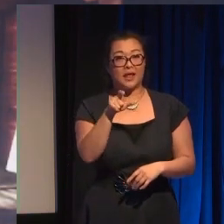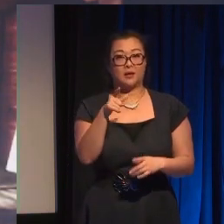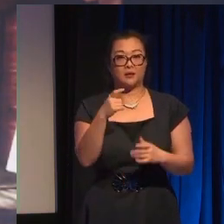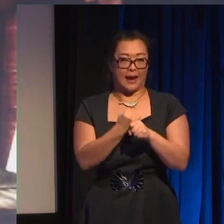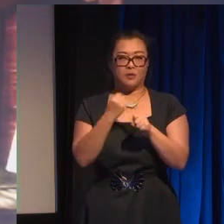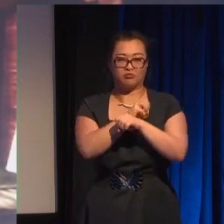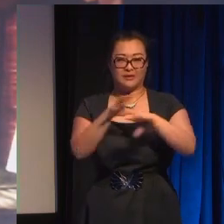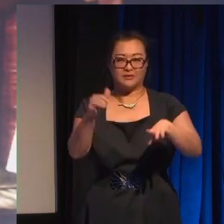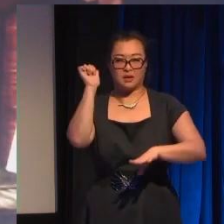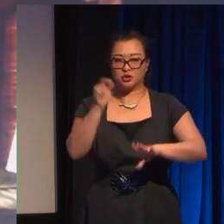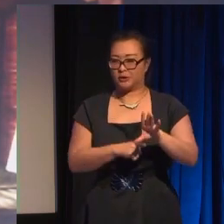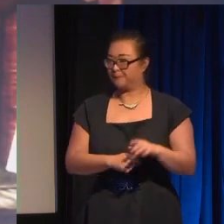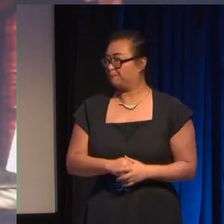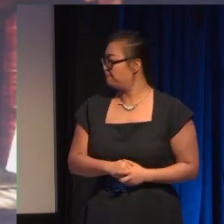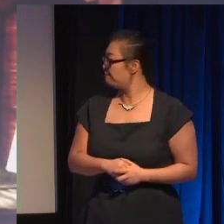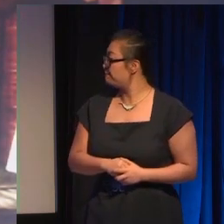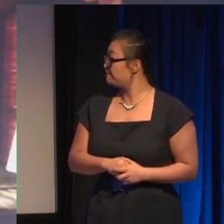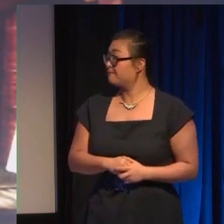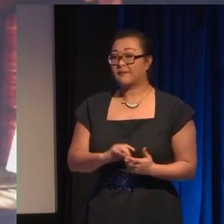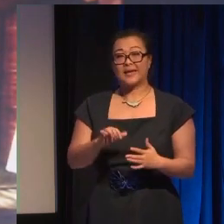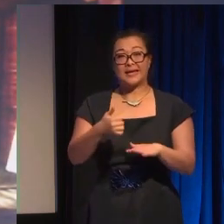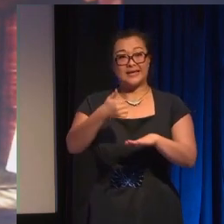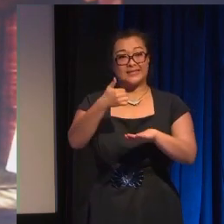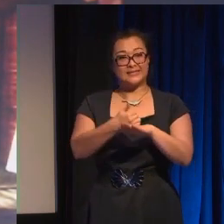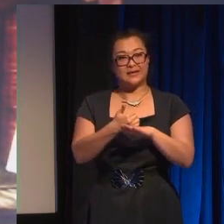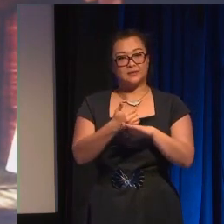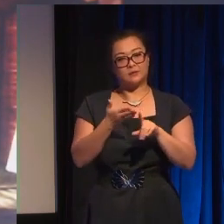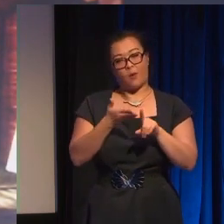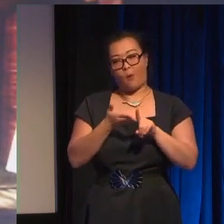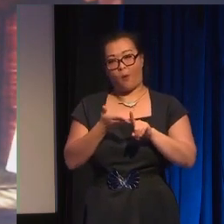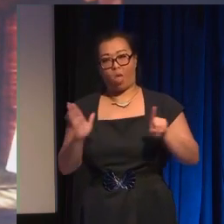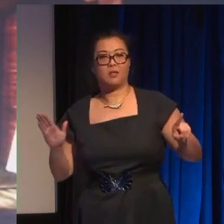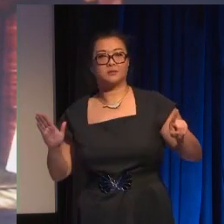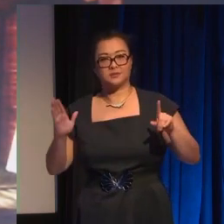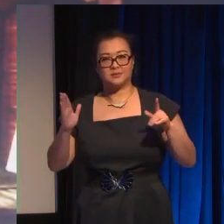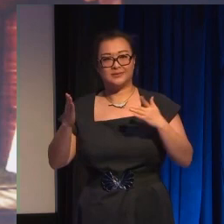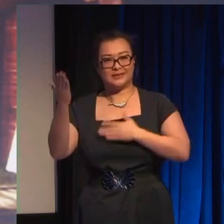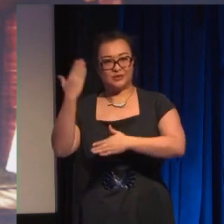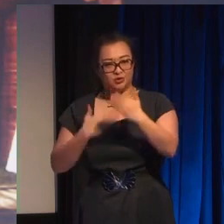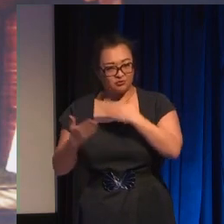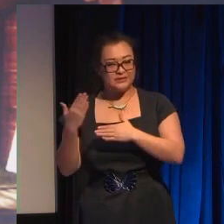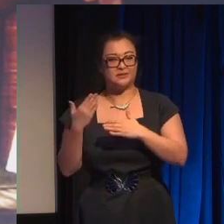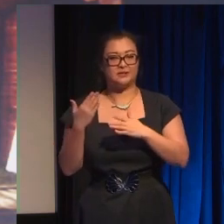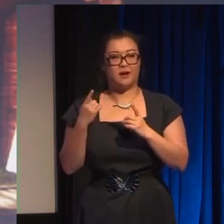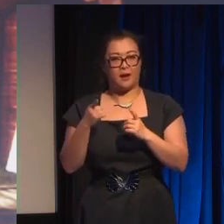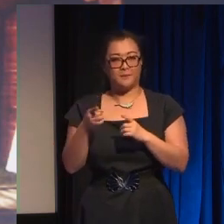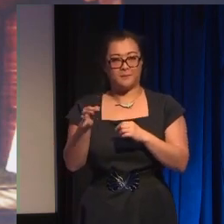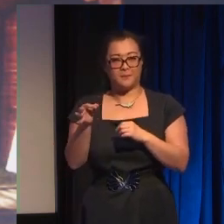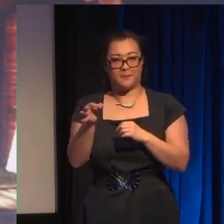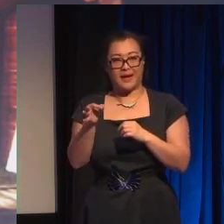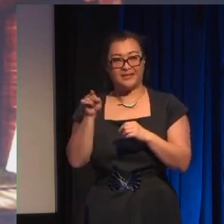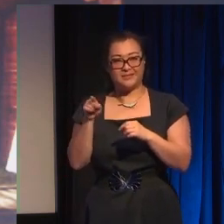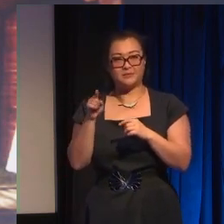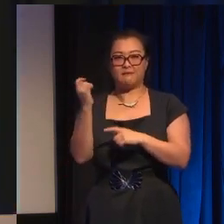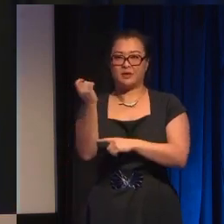so it's set in an alt-history 19th century city with steampunk trappings it's billed as a detective mystery where you